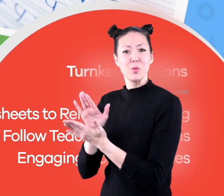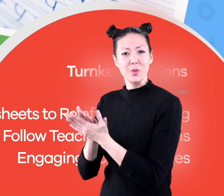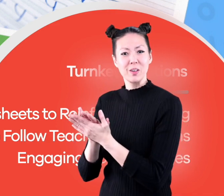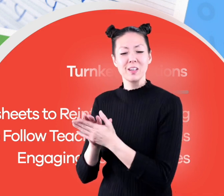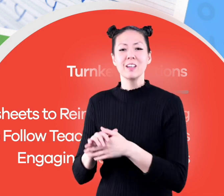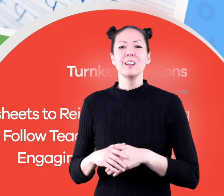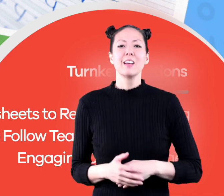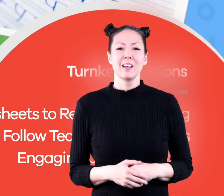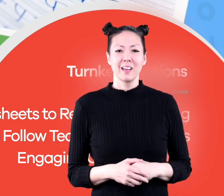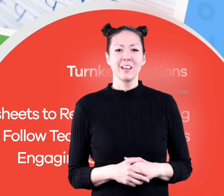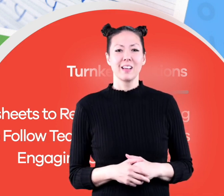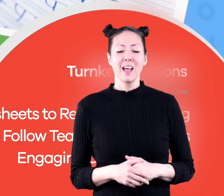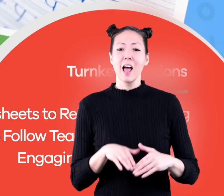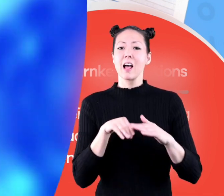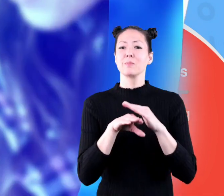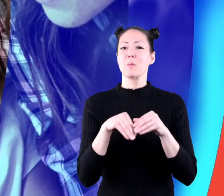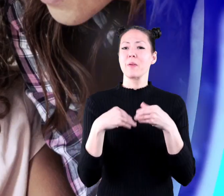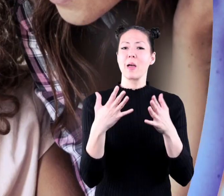homeschoolers